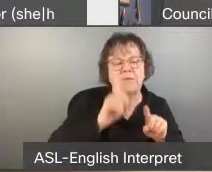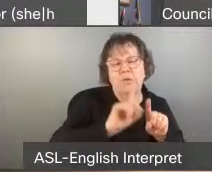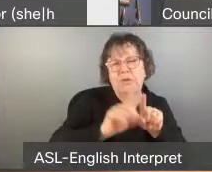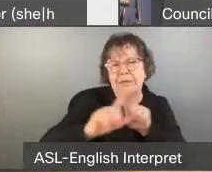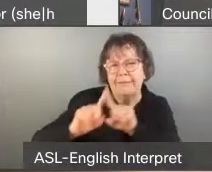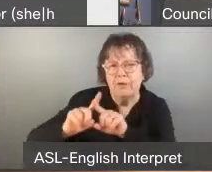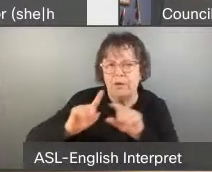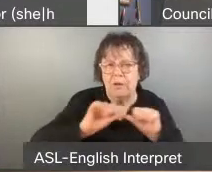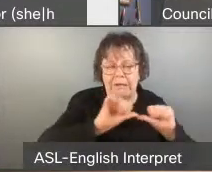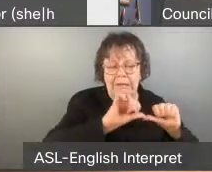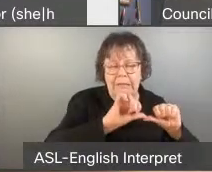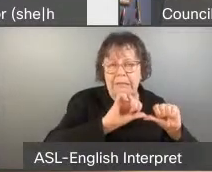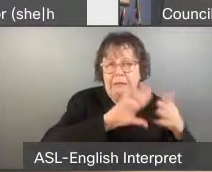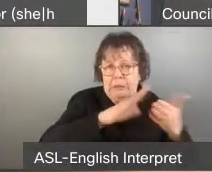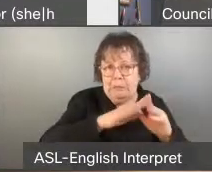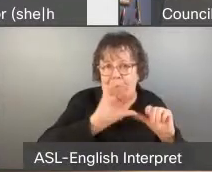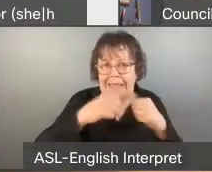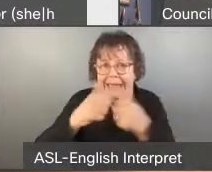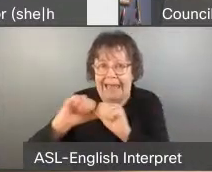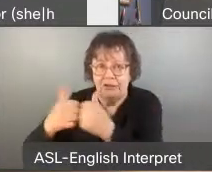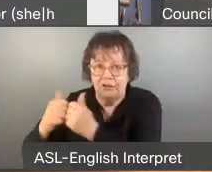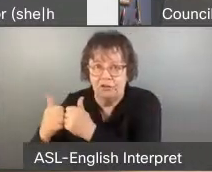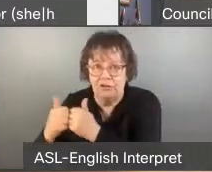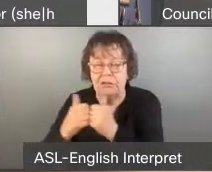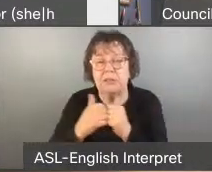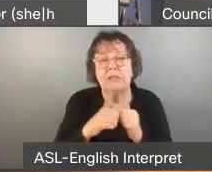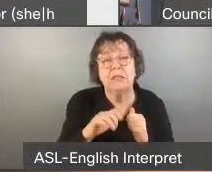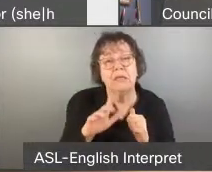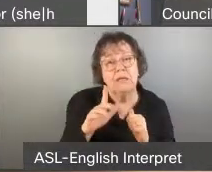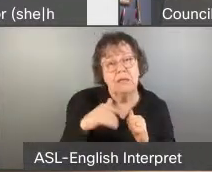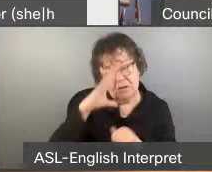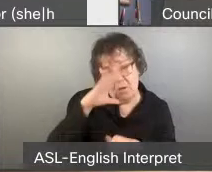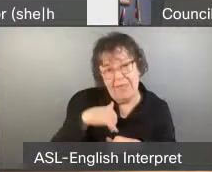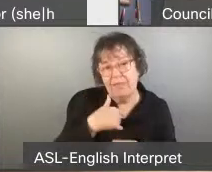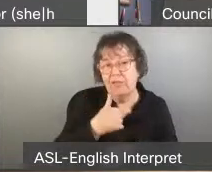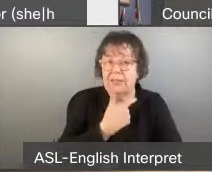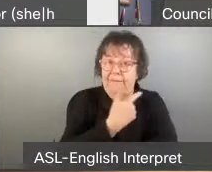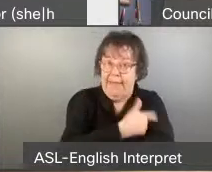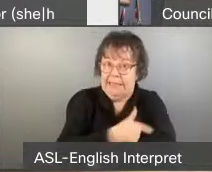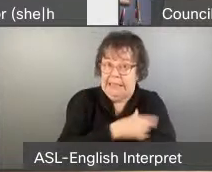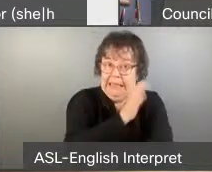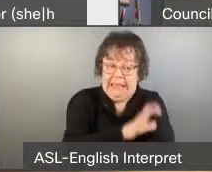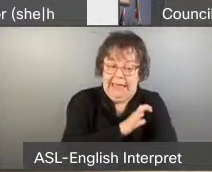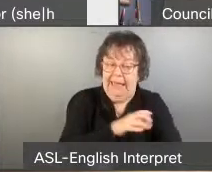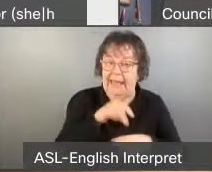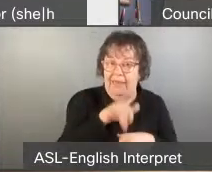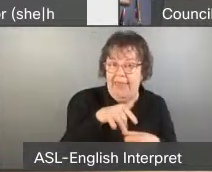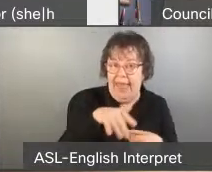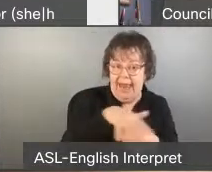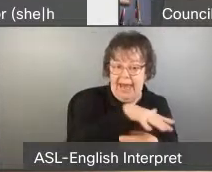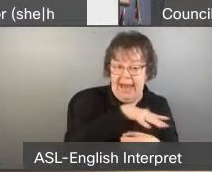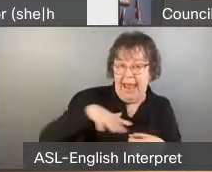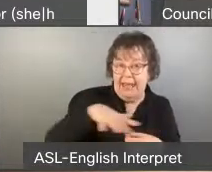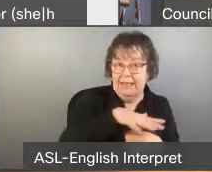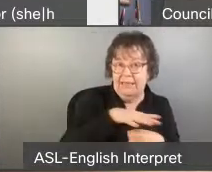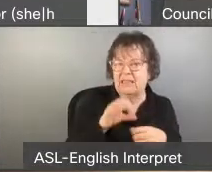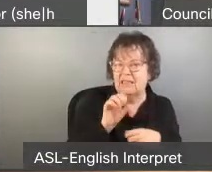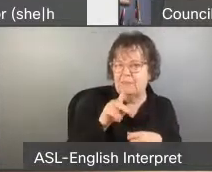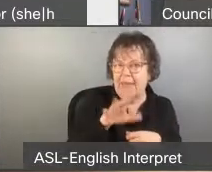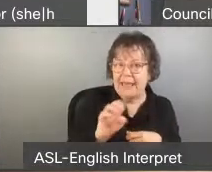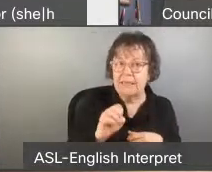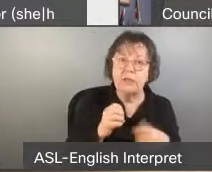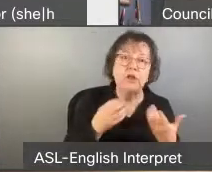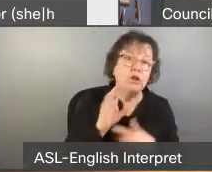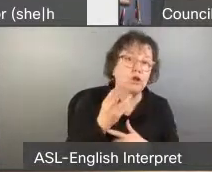Furniture Bank. In fact, there's actually a vaccine clinic in that space. So what happens in this space is charities are able to